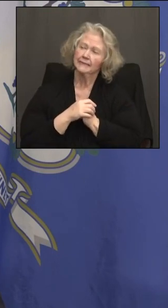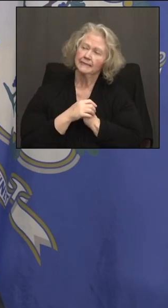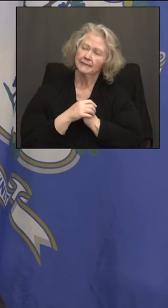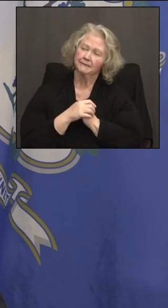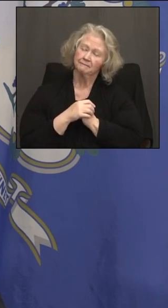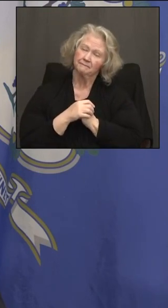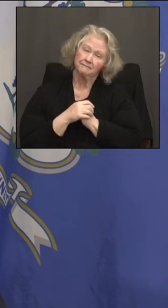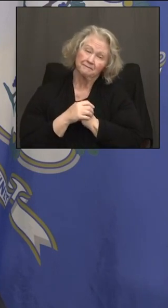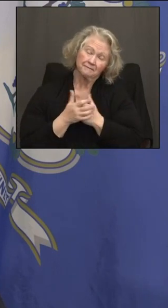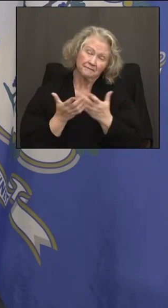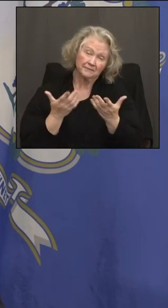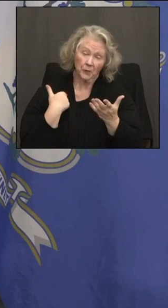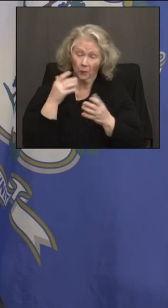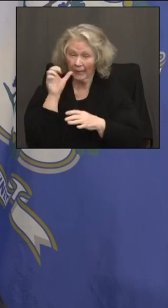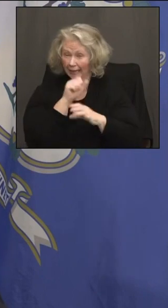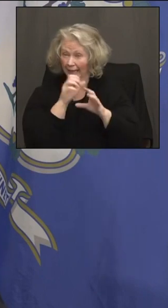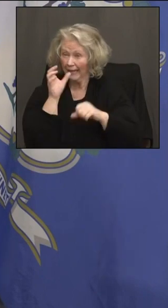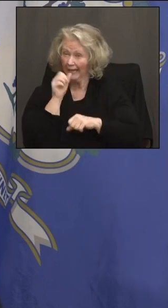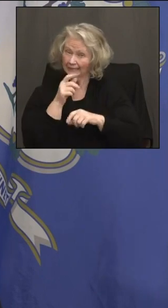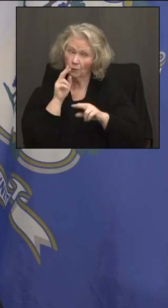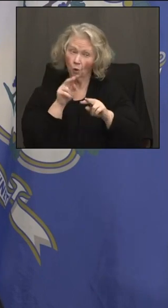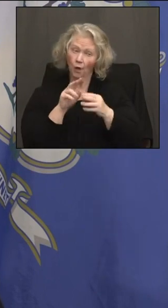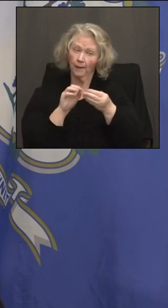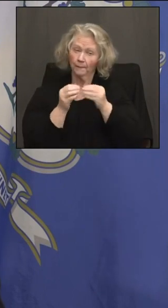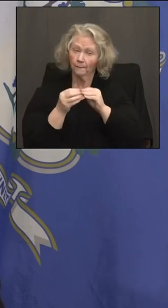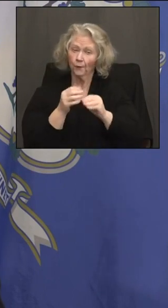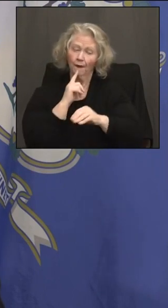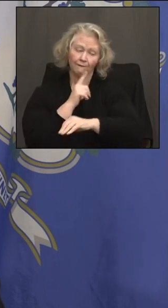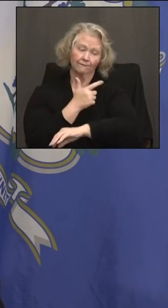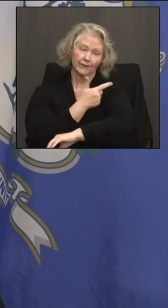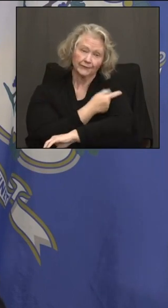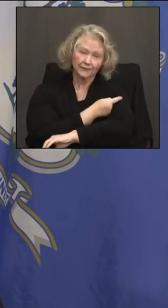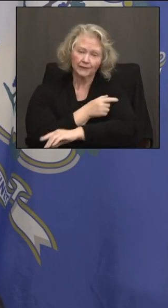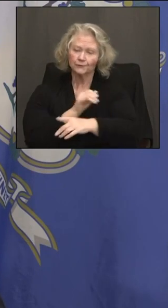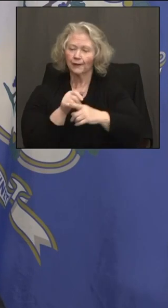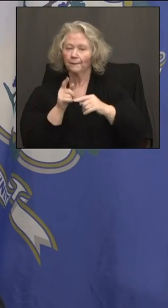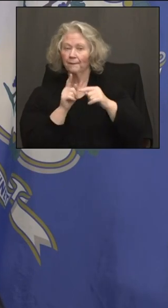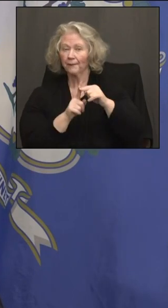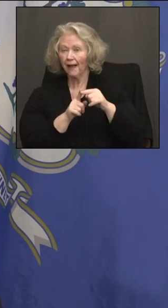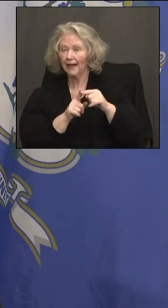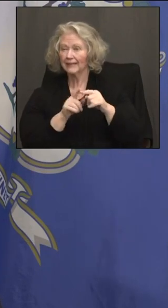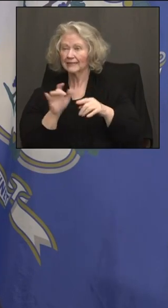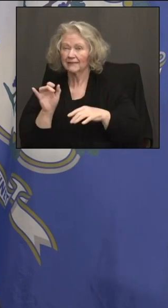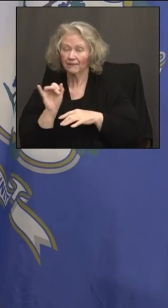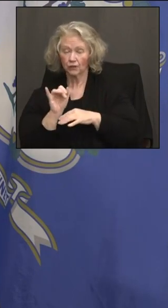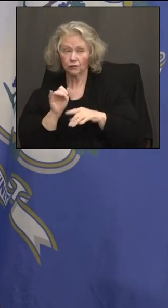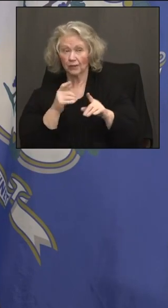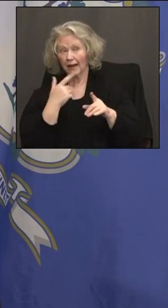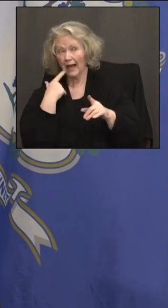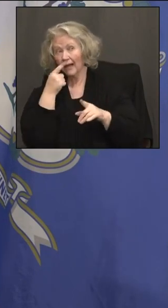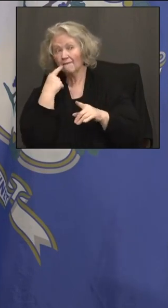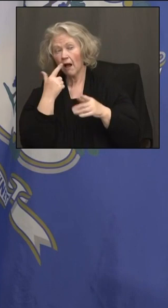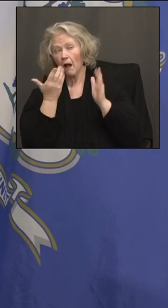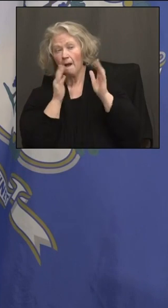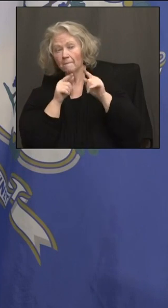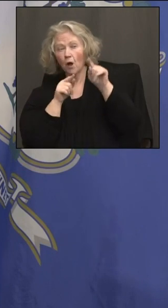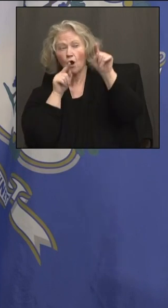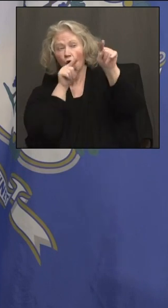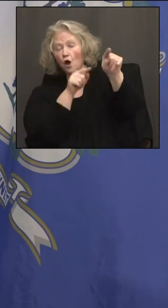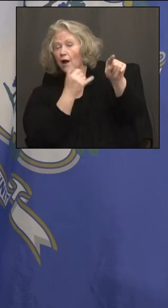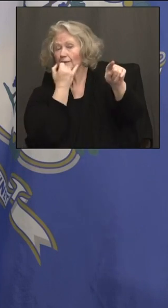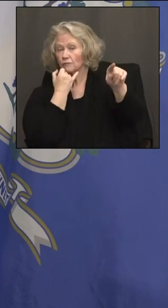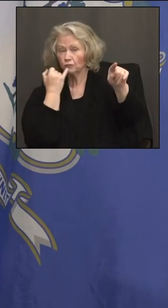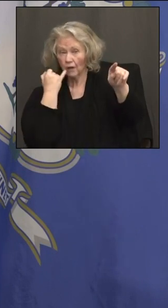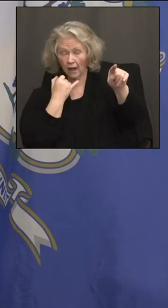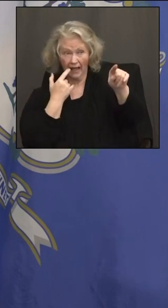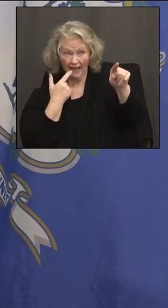We're all trying to guess about the vaccination rate and the infection rate. If we're like Israel, if I see that rate get as low as